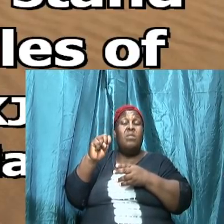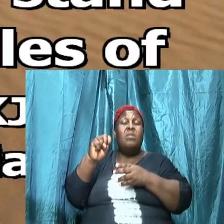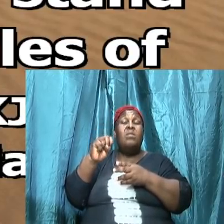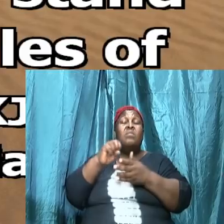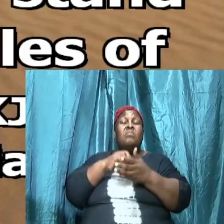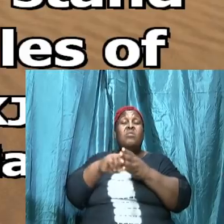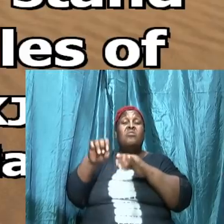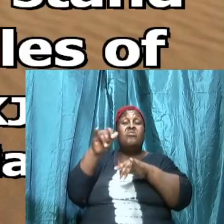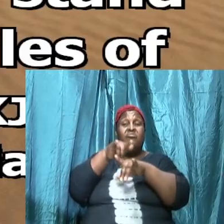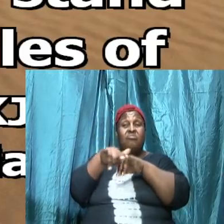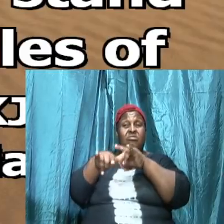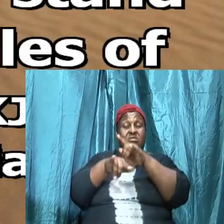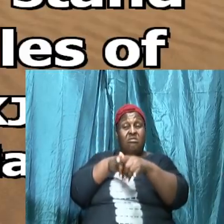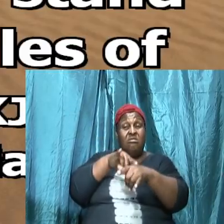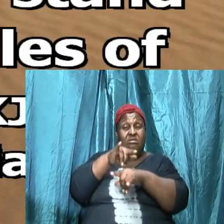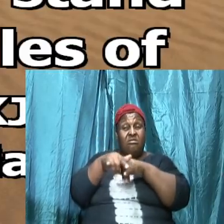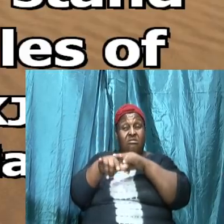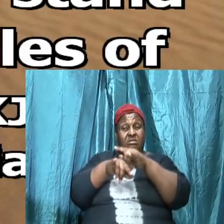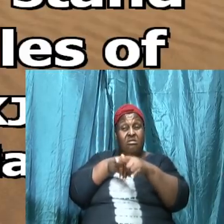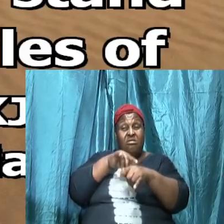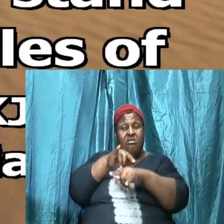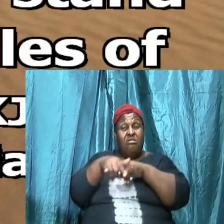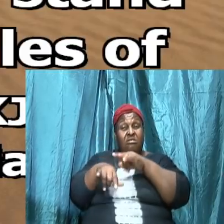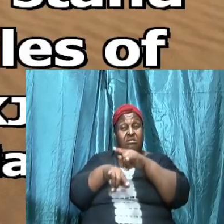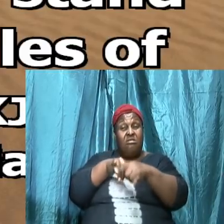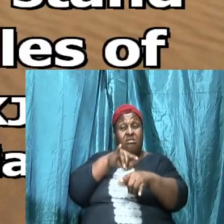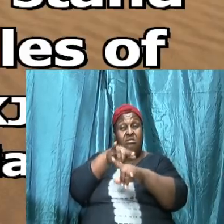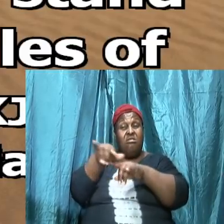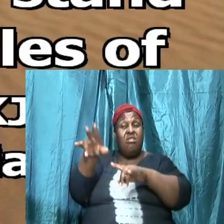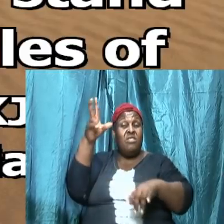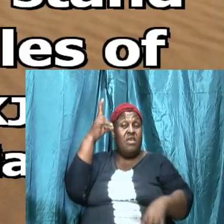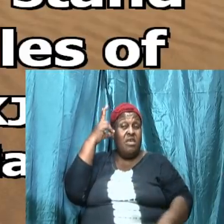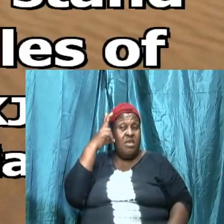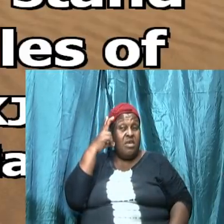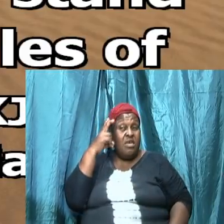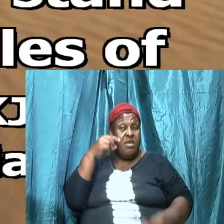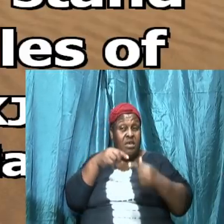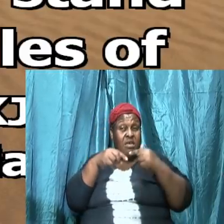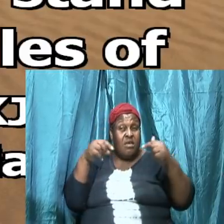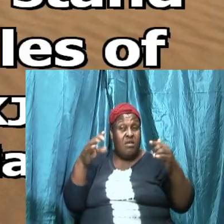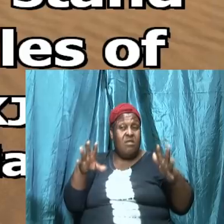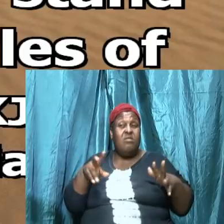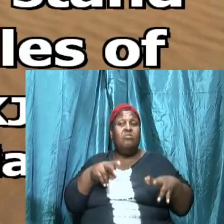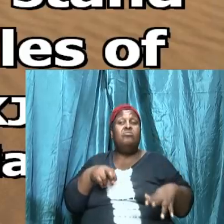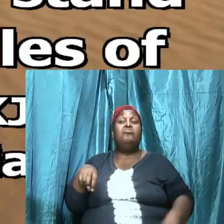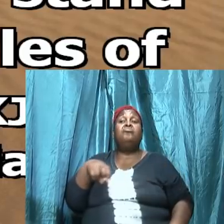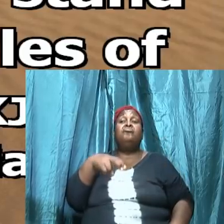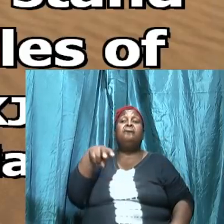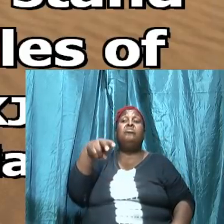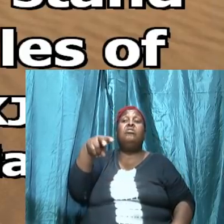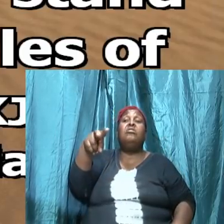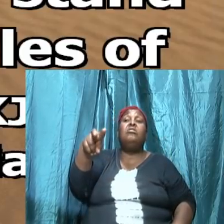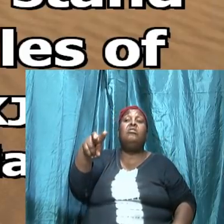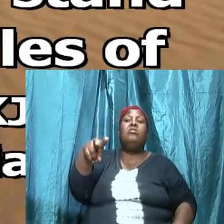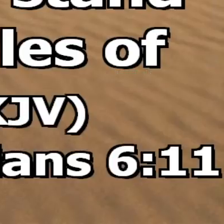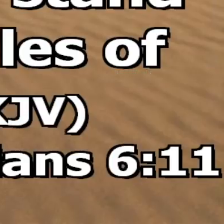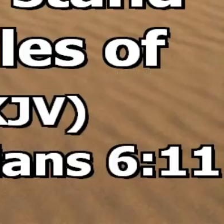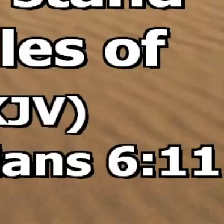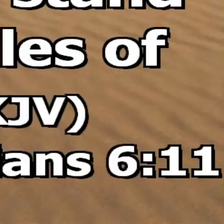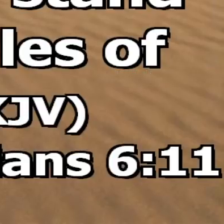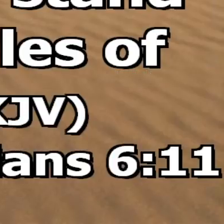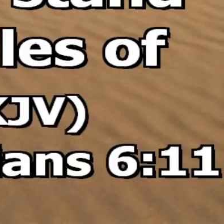of the devil and it plainly means that the enemy travels on one